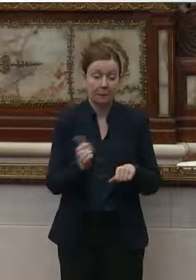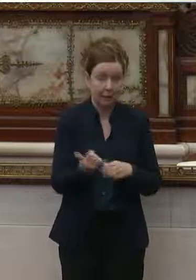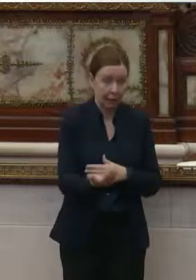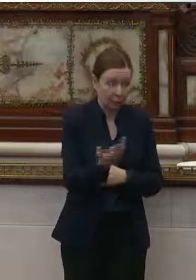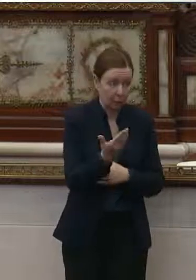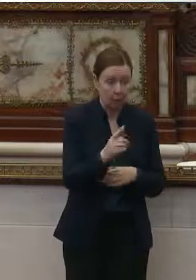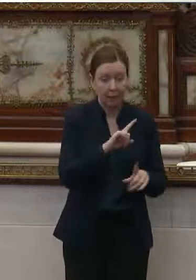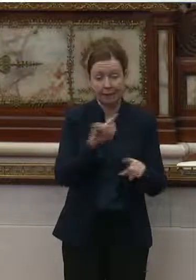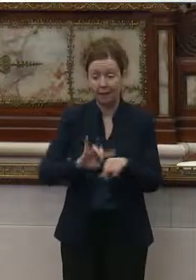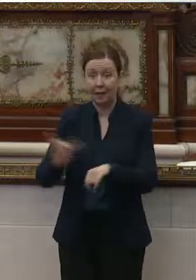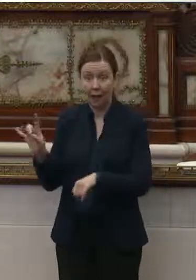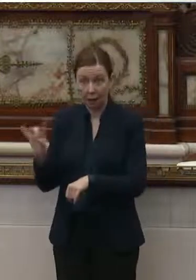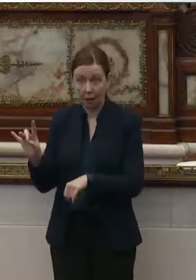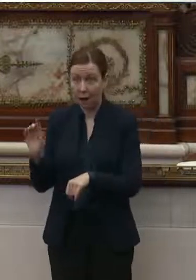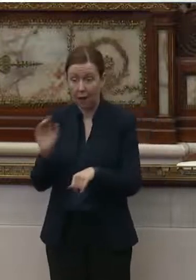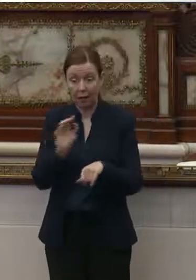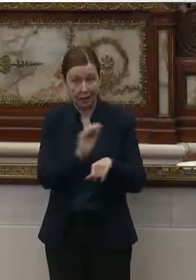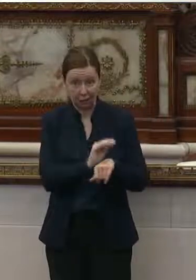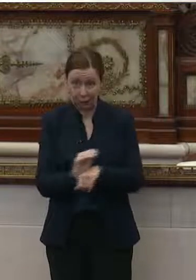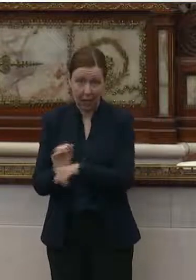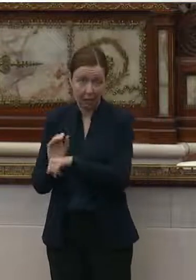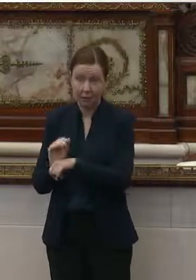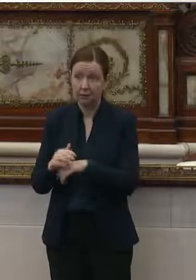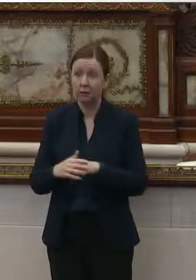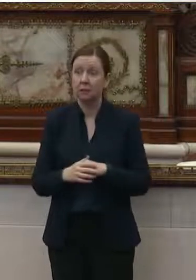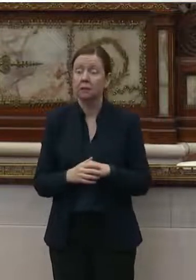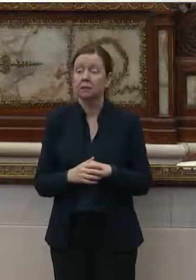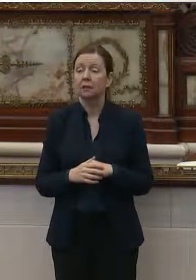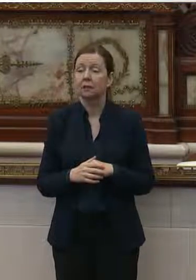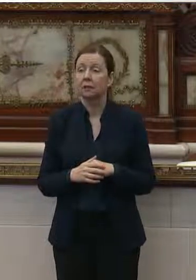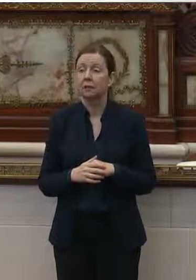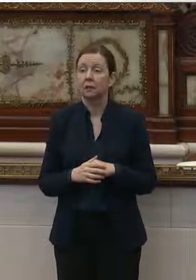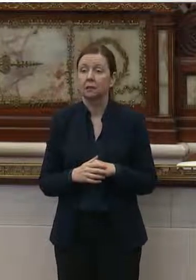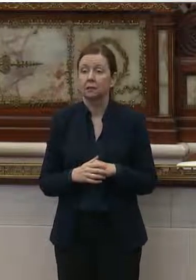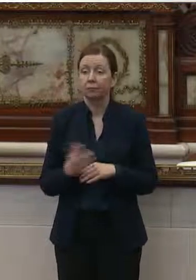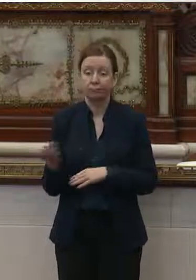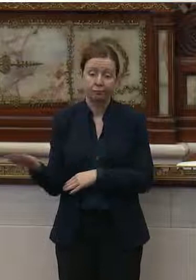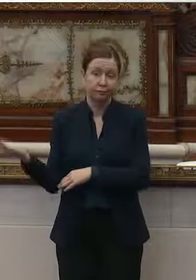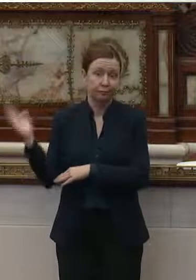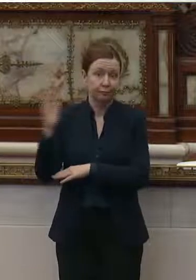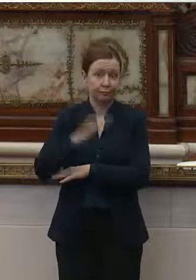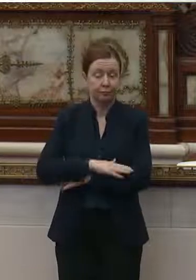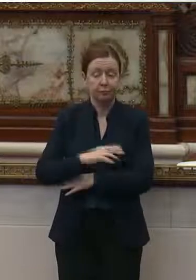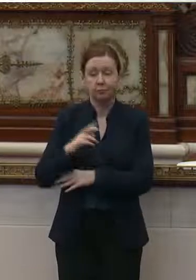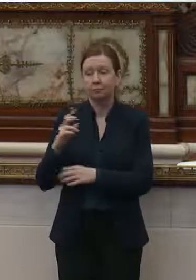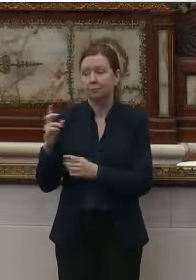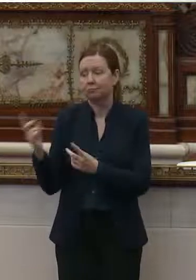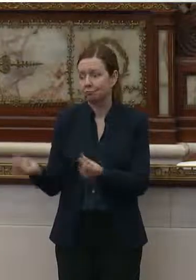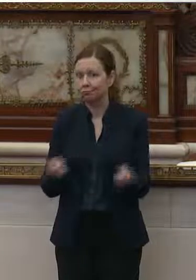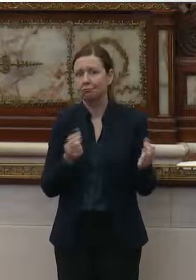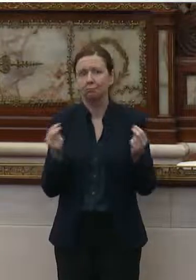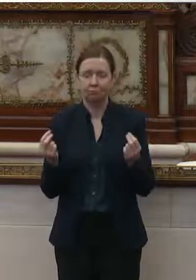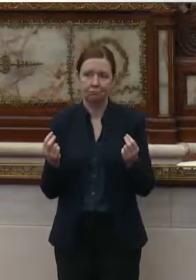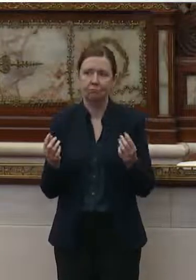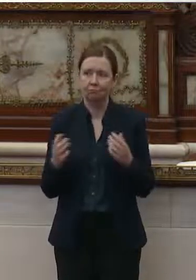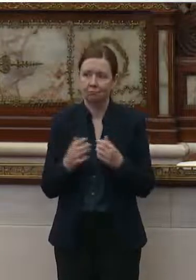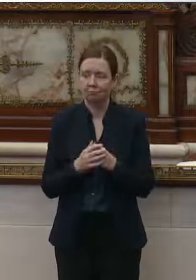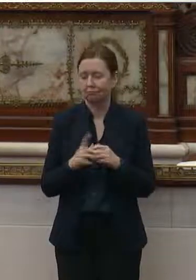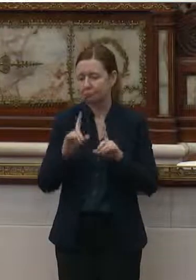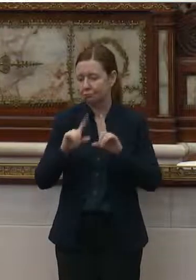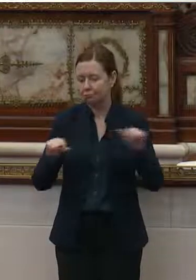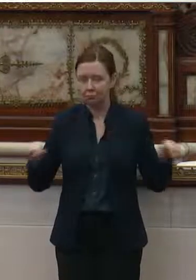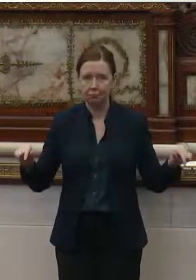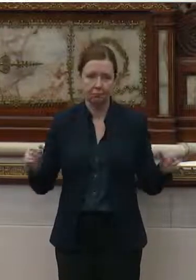every night, there was always a variety